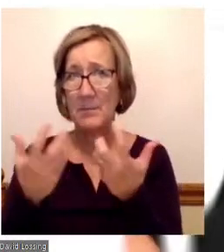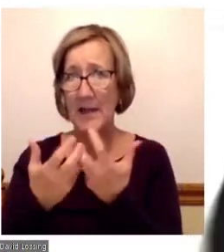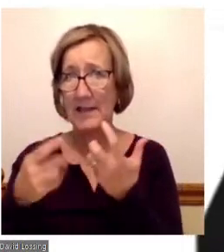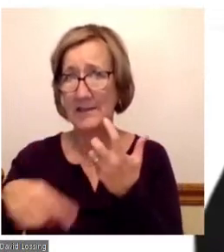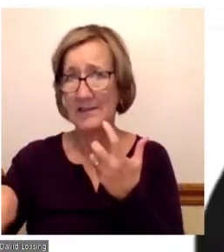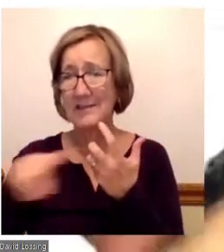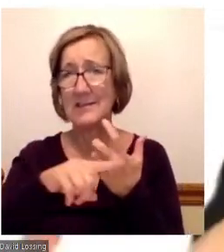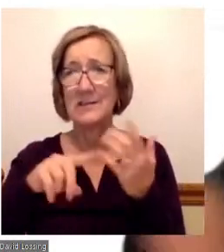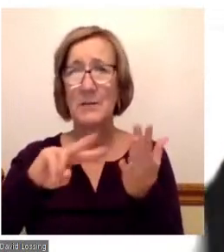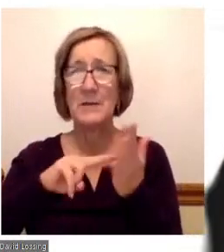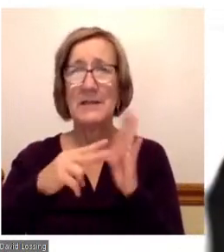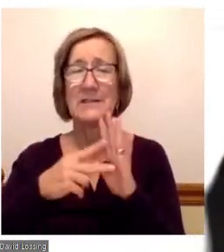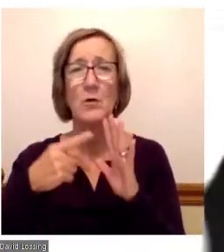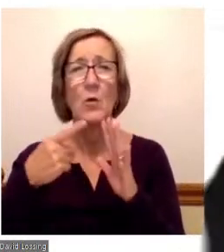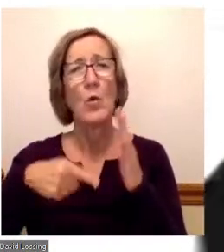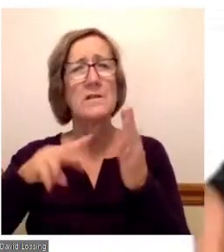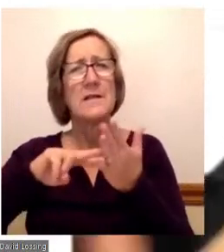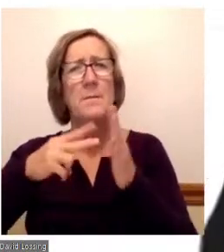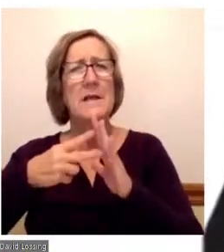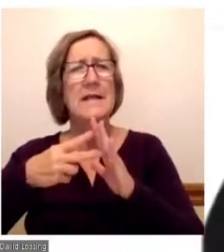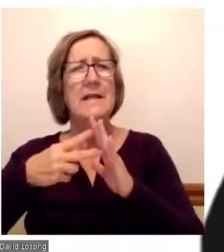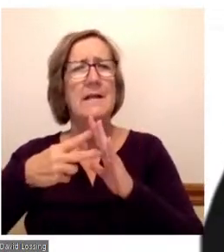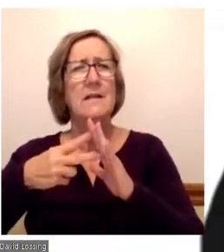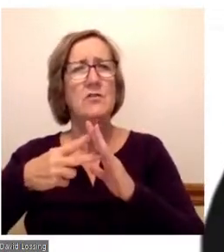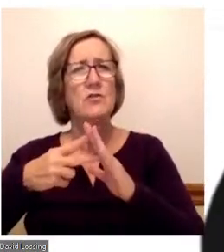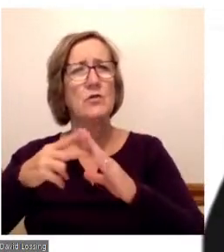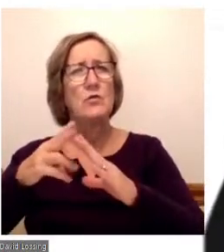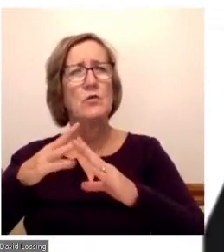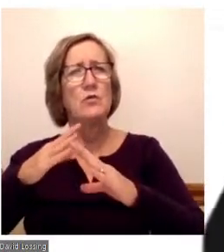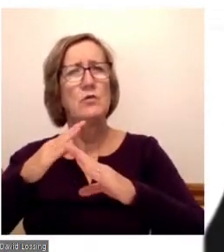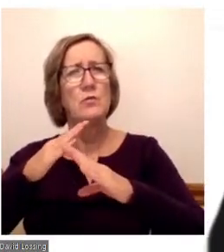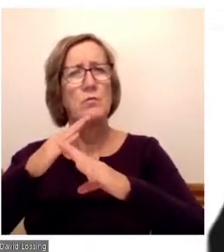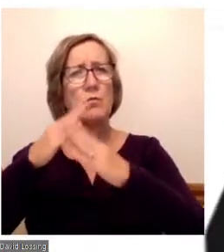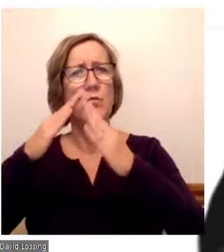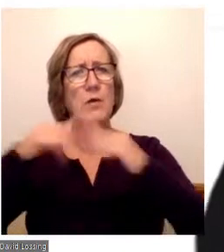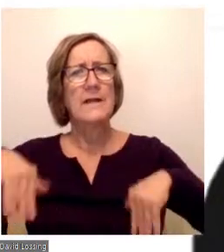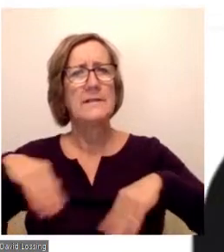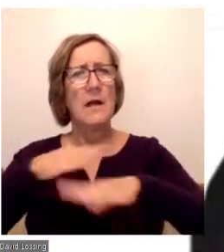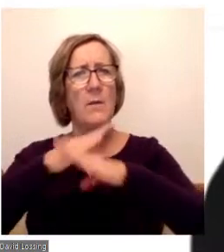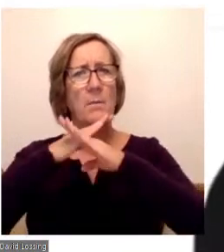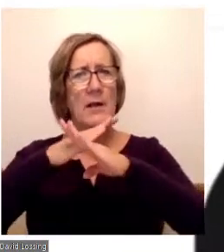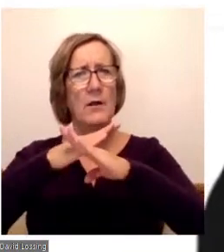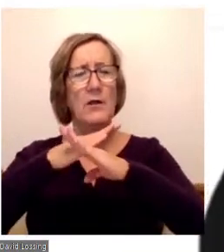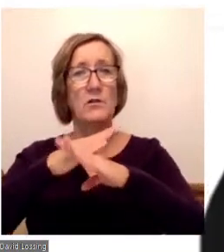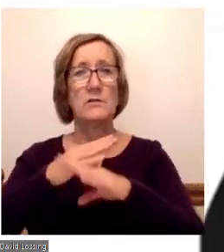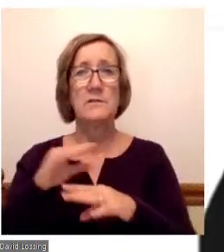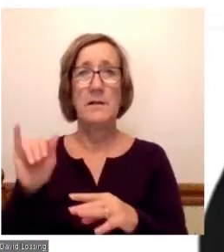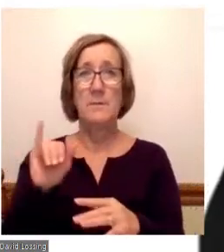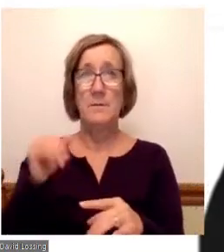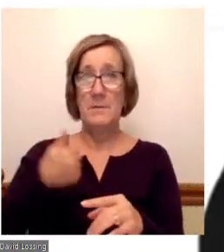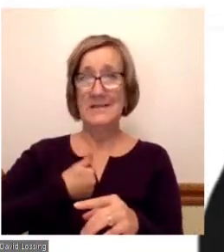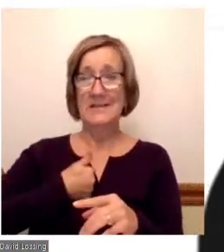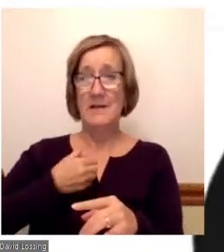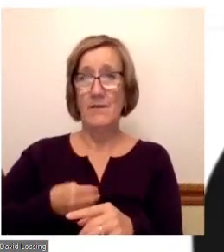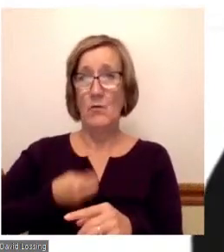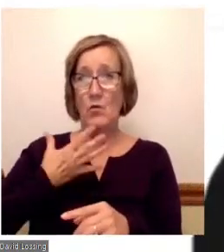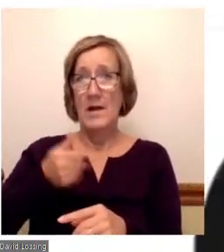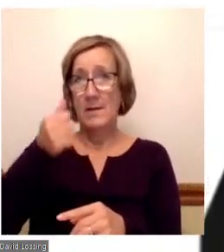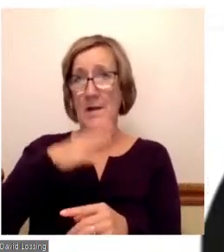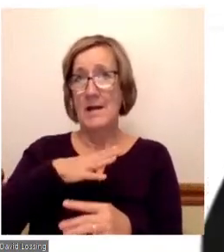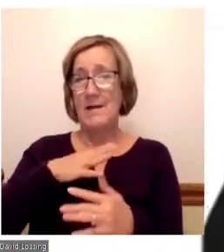means, you know, especially for me being a white man and the privilege that I carry with me, and then how to use that for good for the public as a whole.